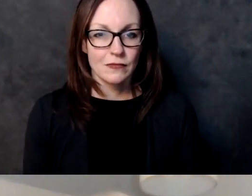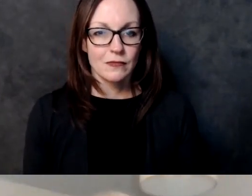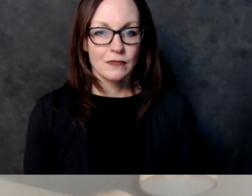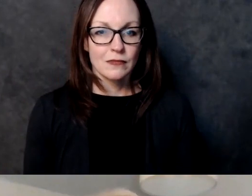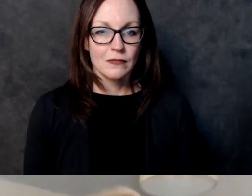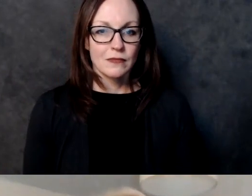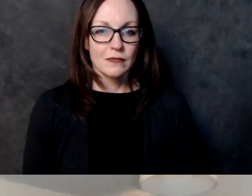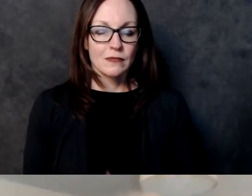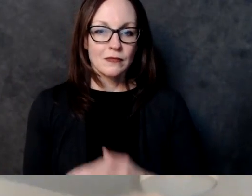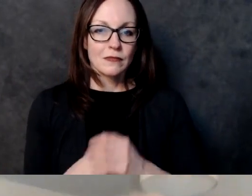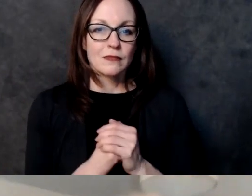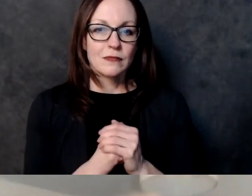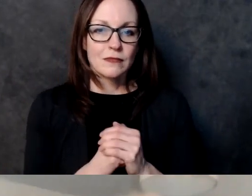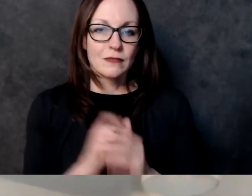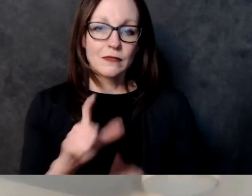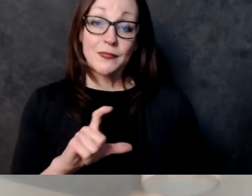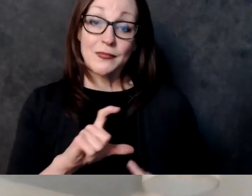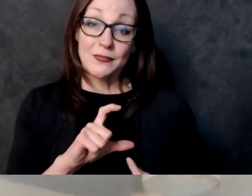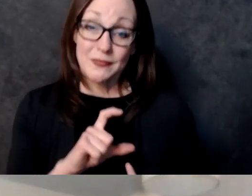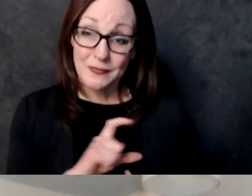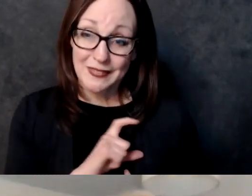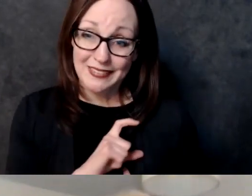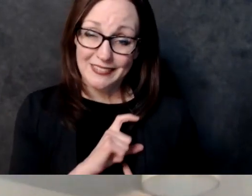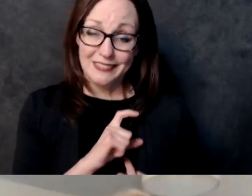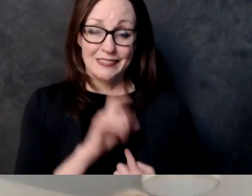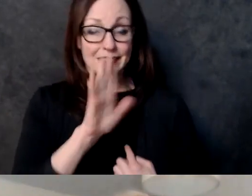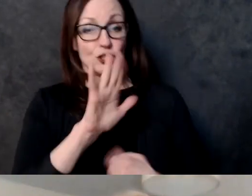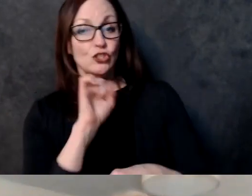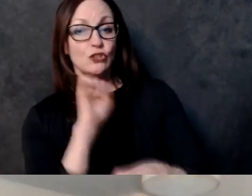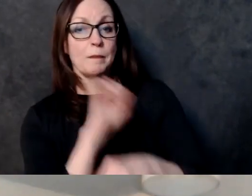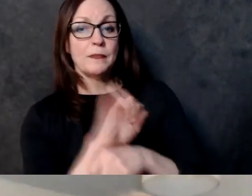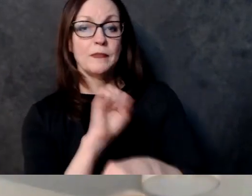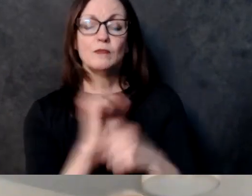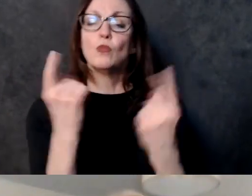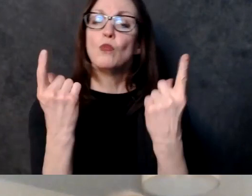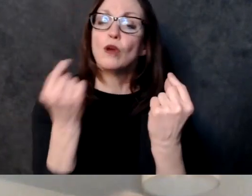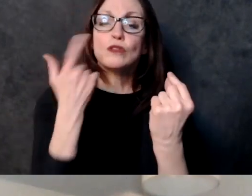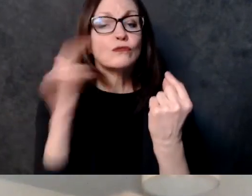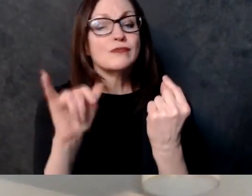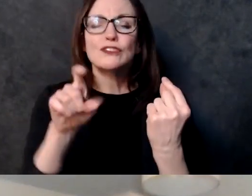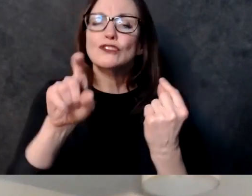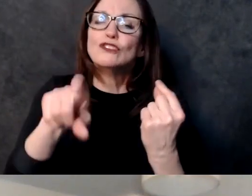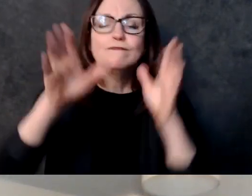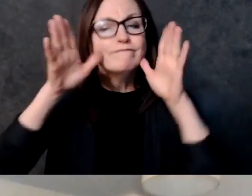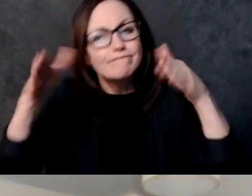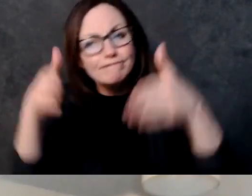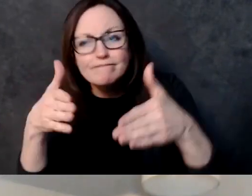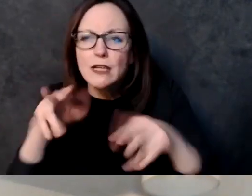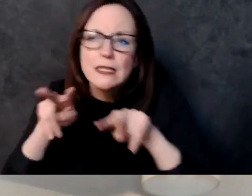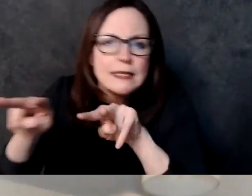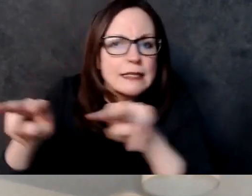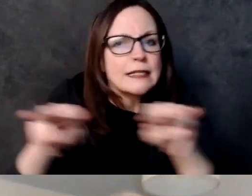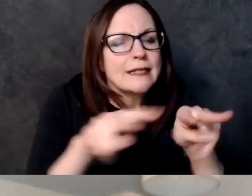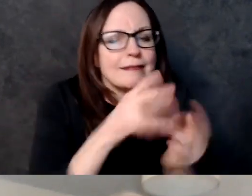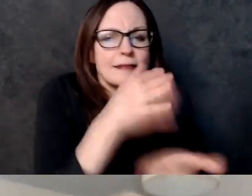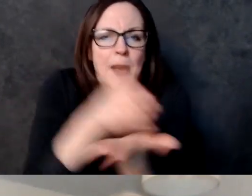you know uh heard you know so you know that you you have professionals who have mental